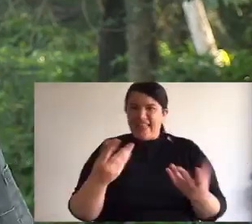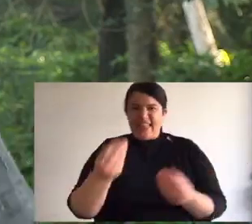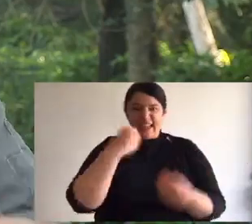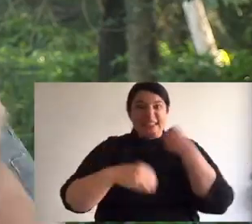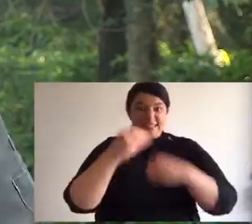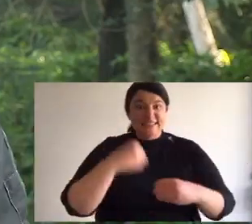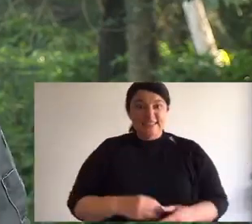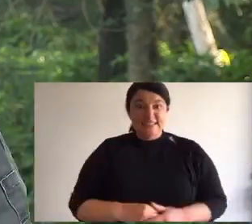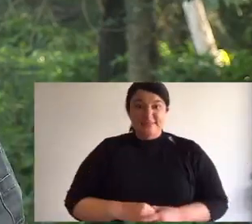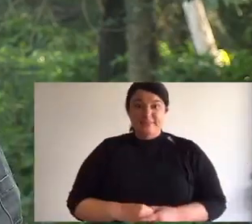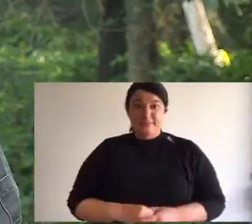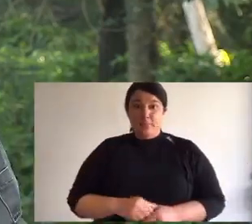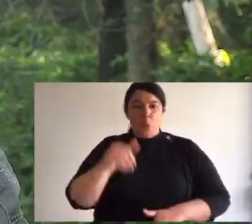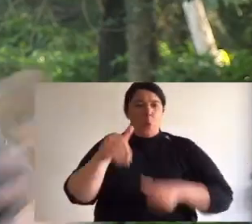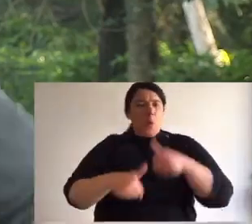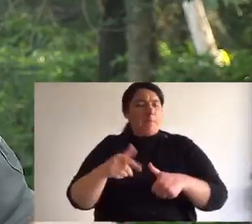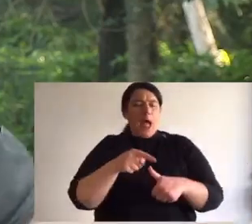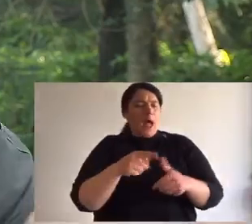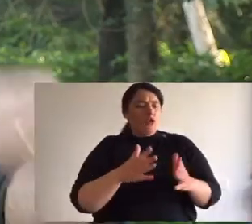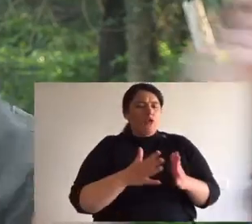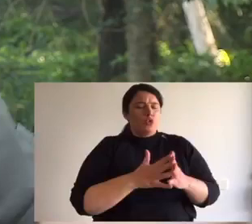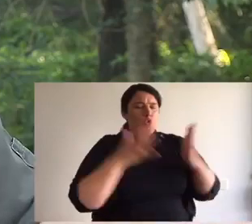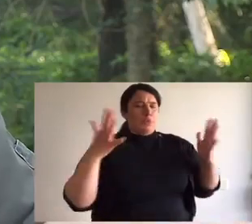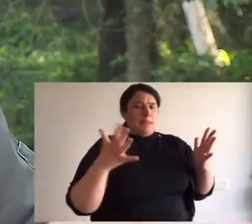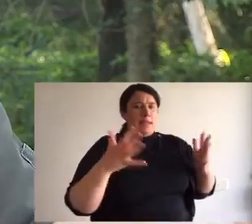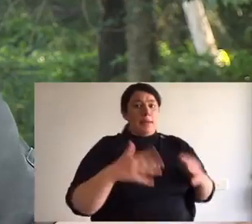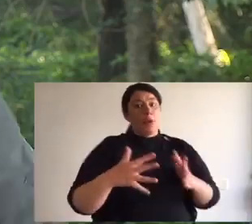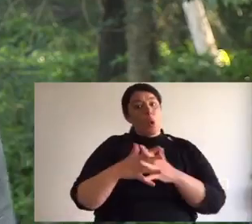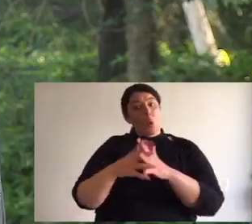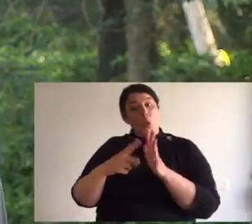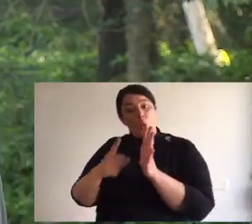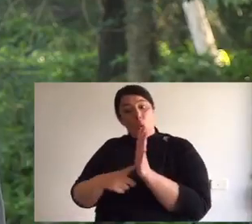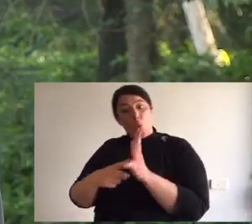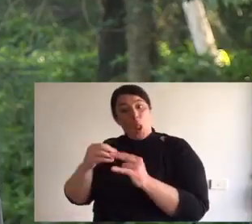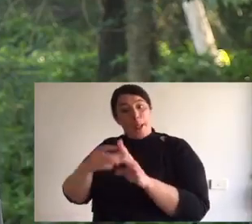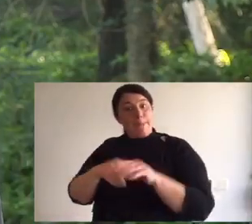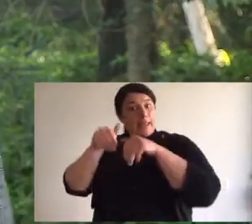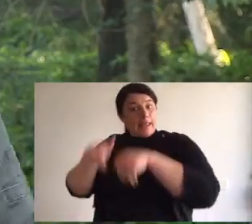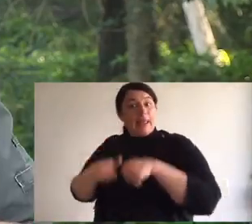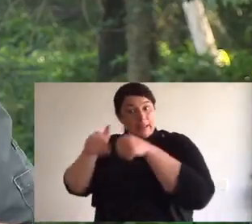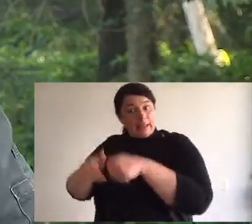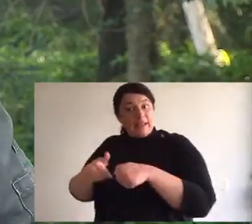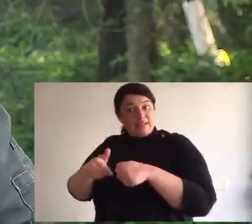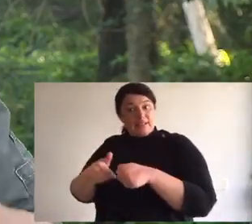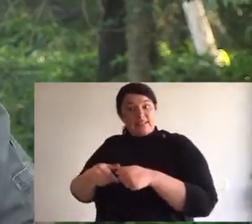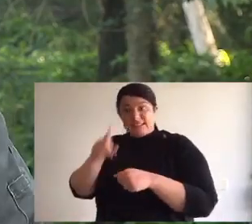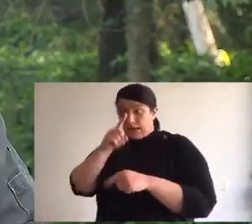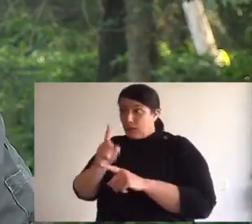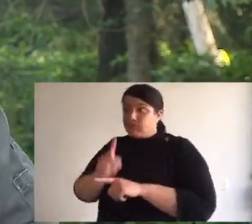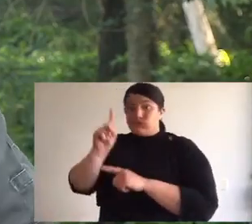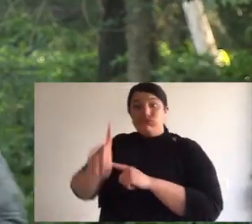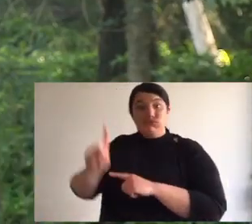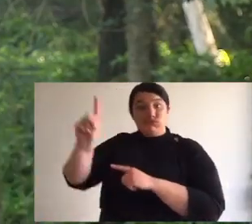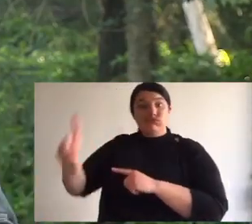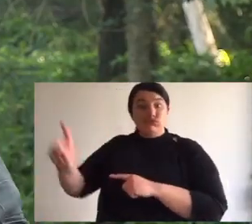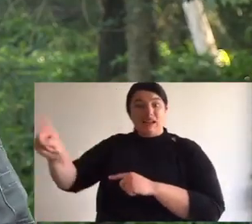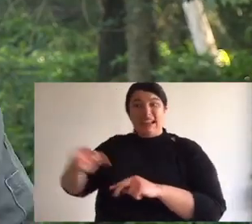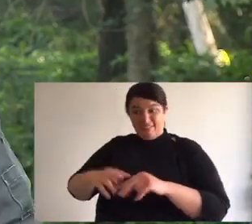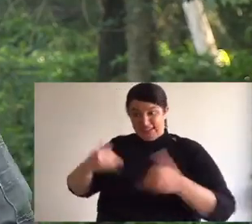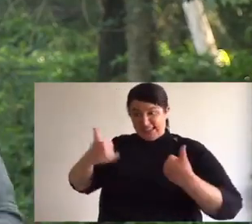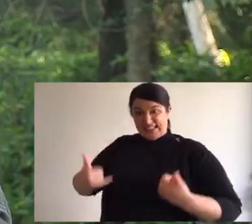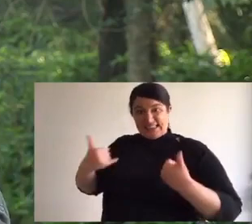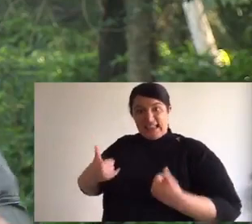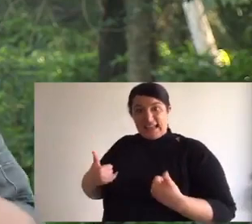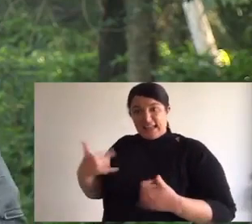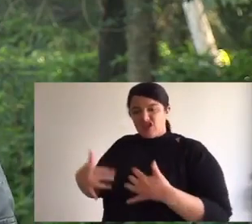anything that they can take down. Now something like a wombat is too big. But maybe a wallaby? A wallaby could probably still get away from them unless